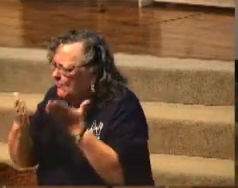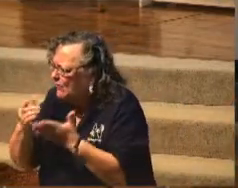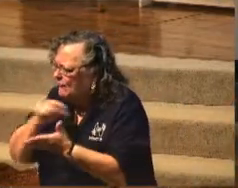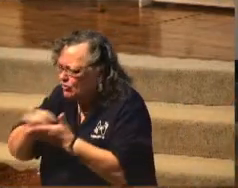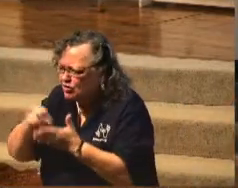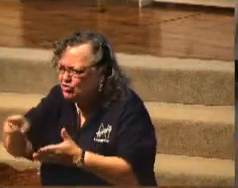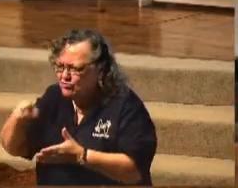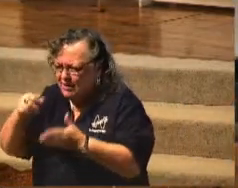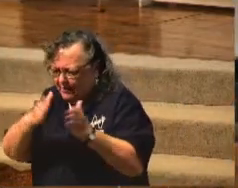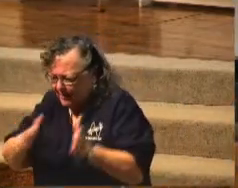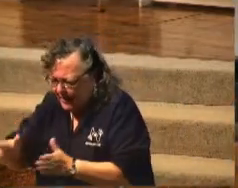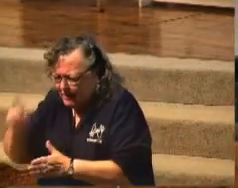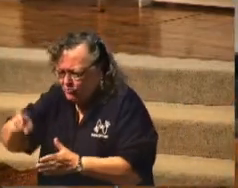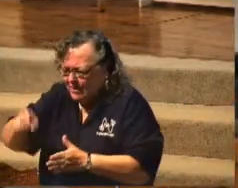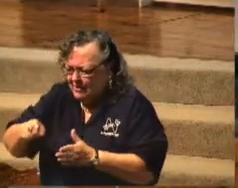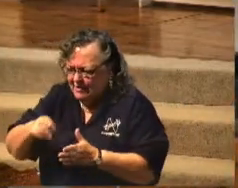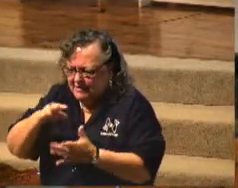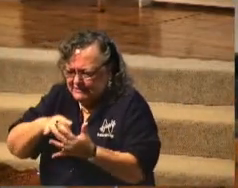study and then witness.